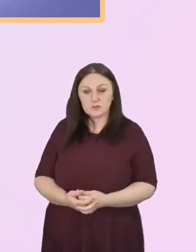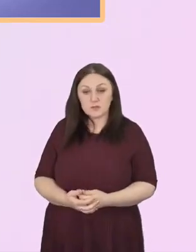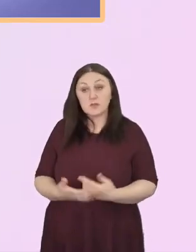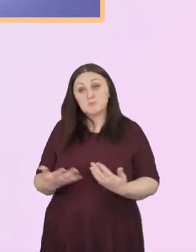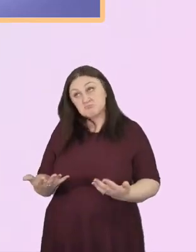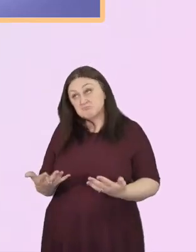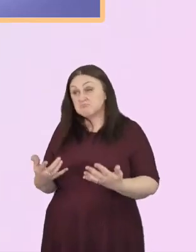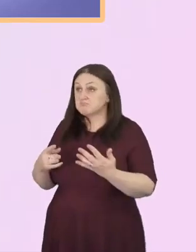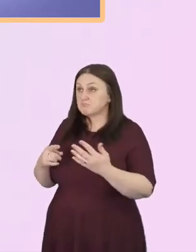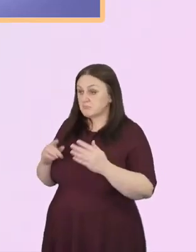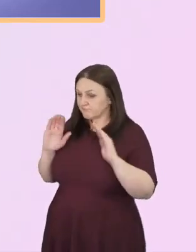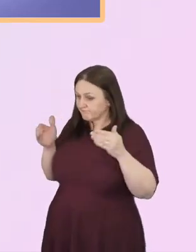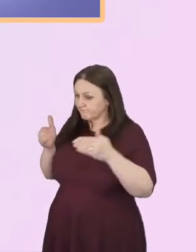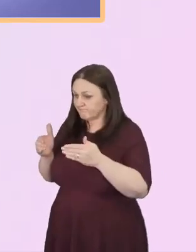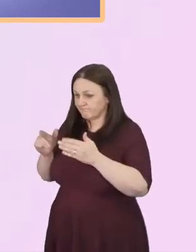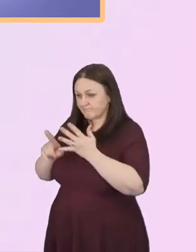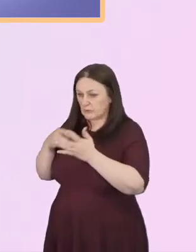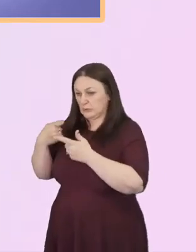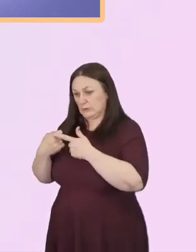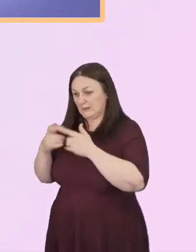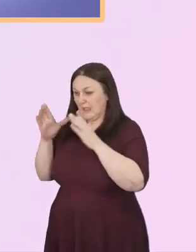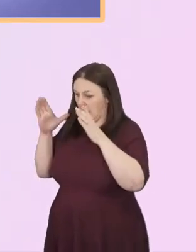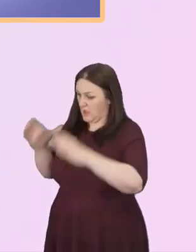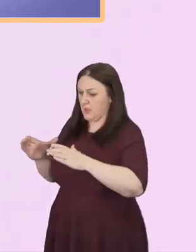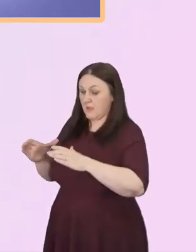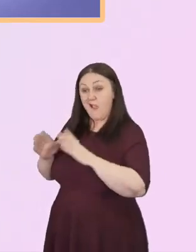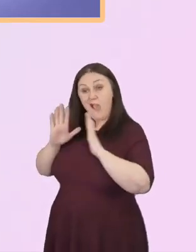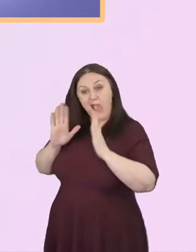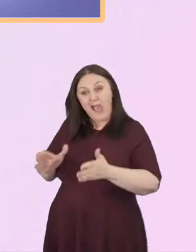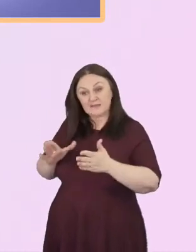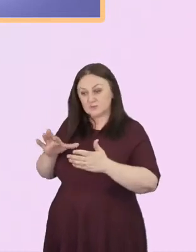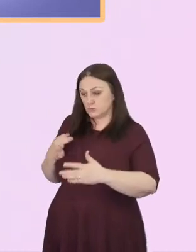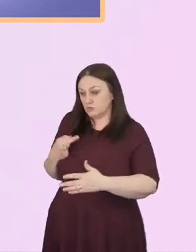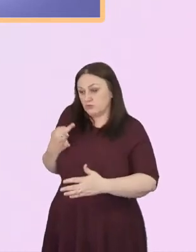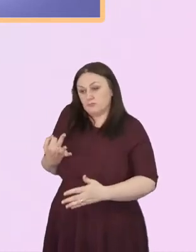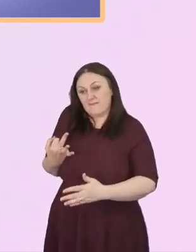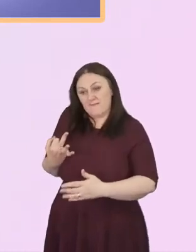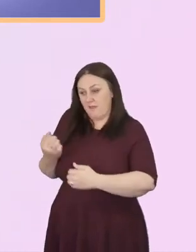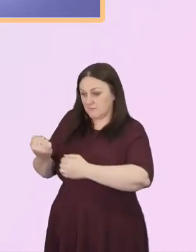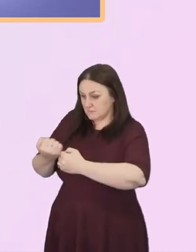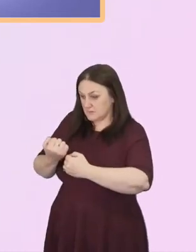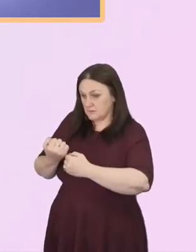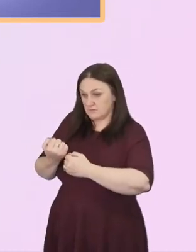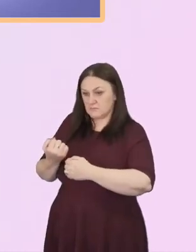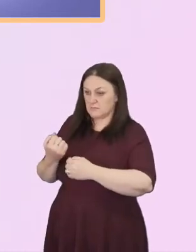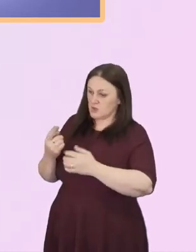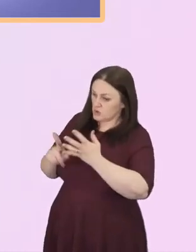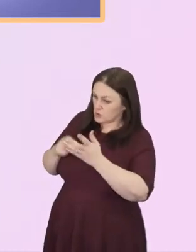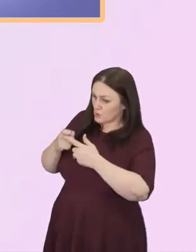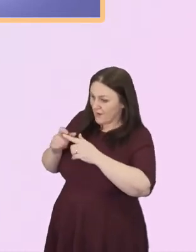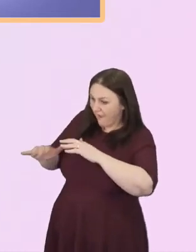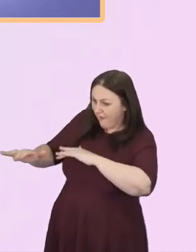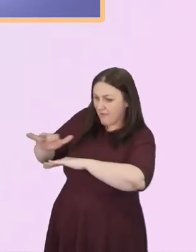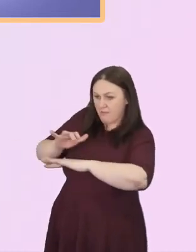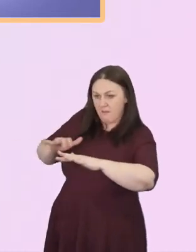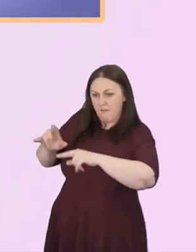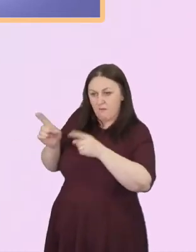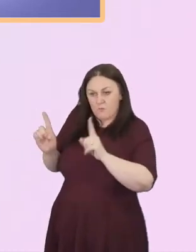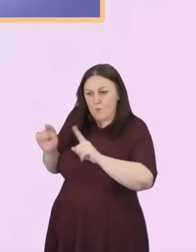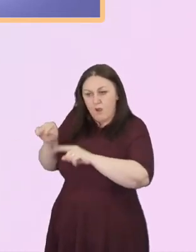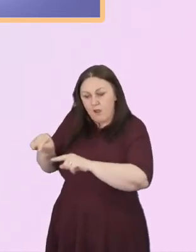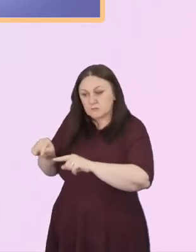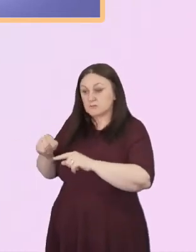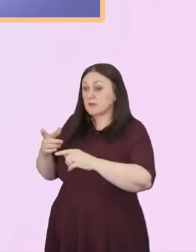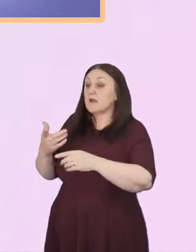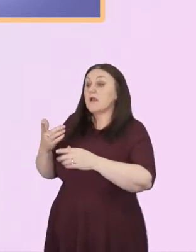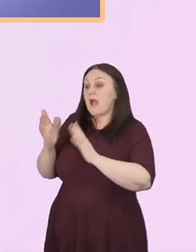-centric needs to reflect what the UK is and what the history and the diversity. So, the history,